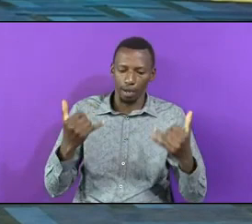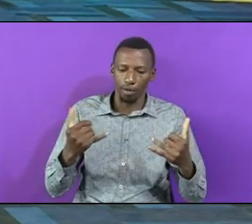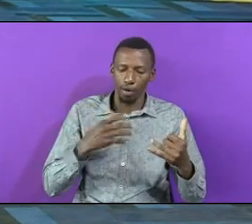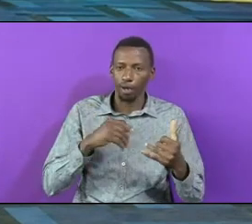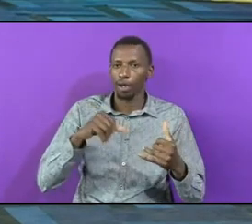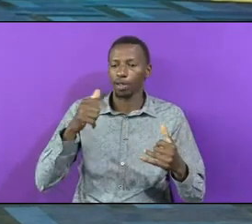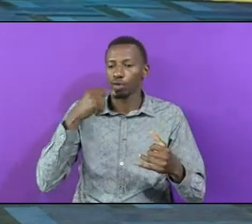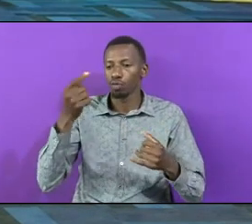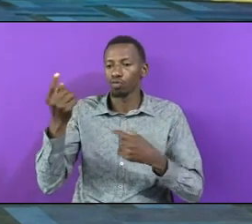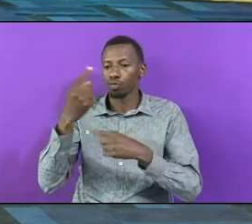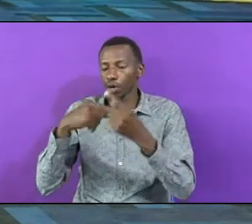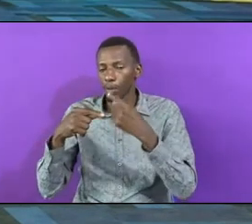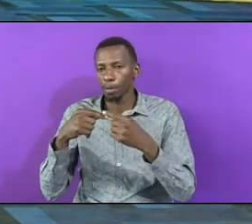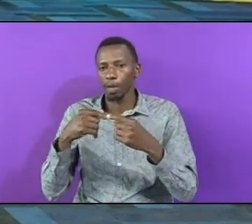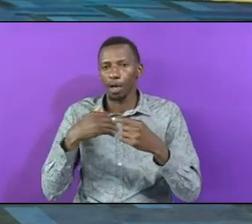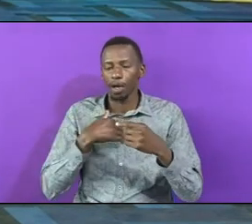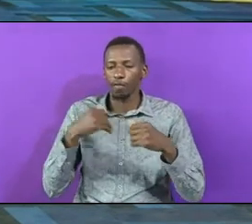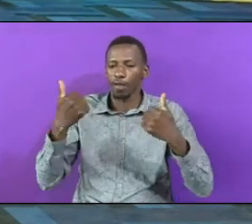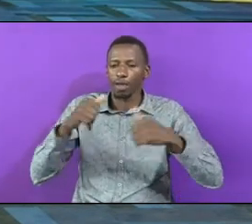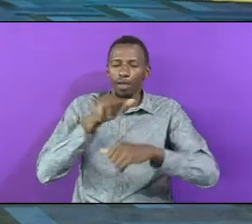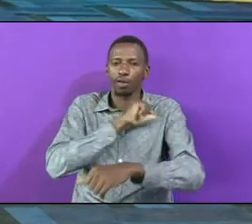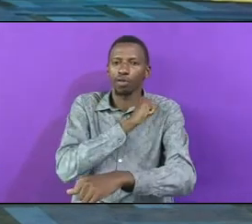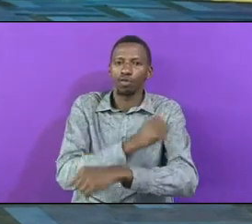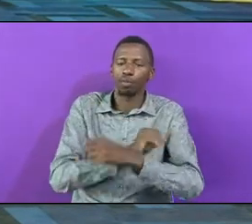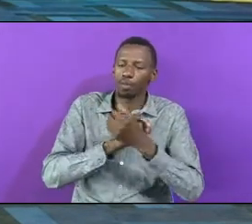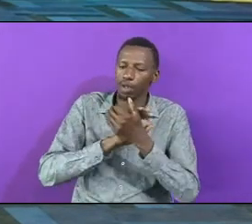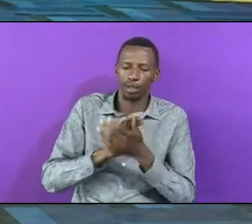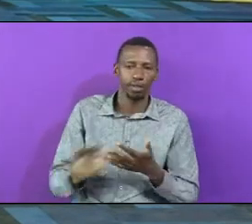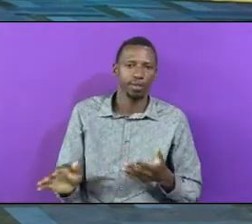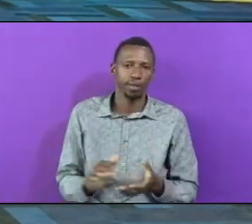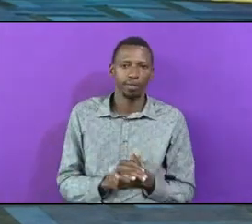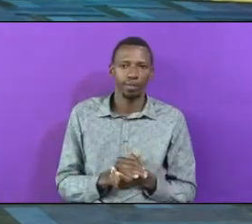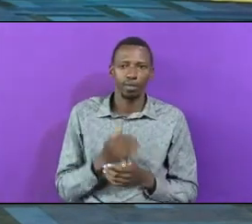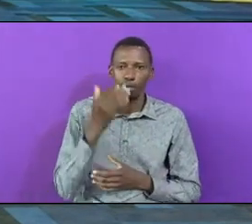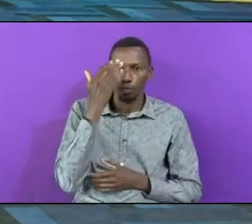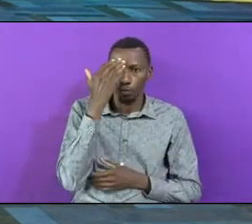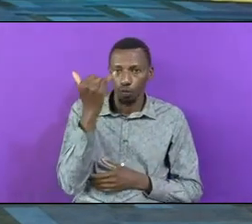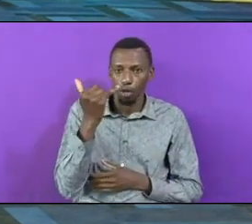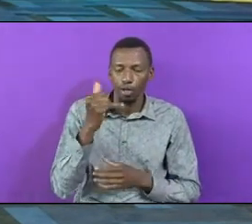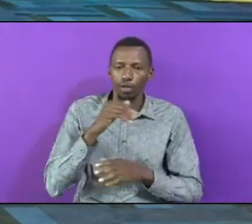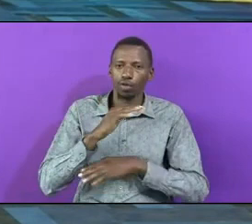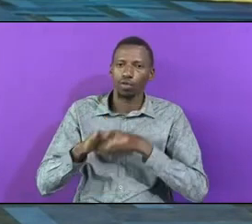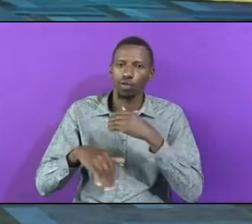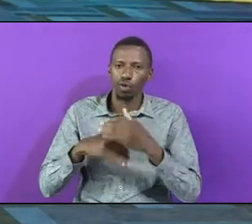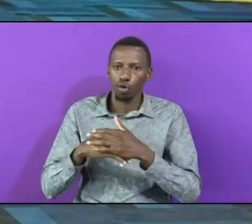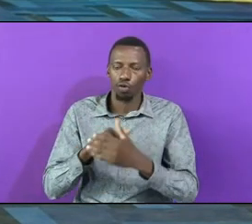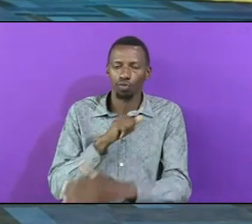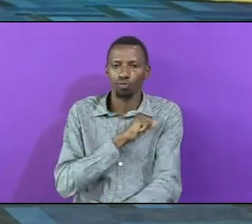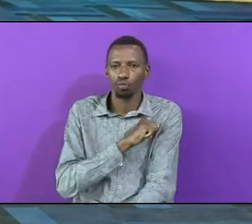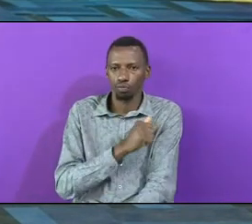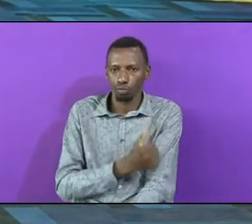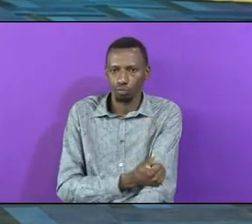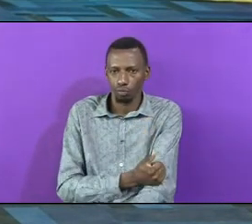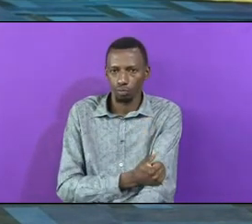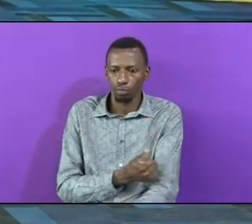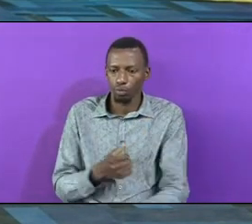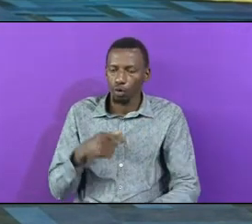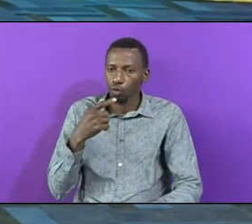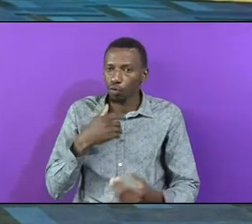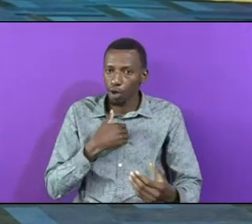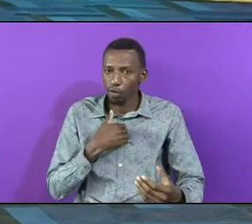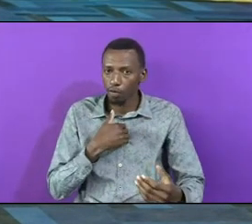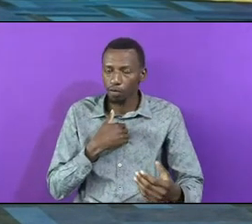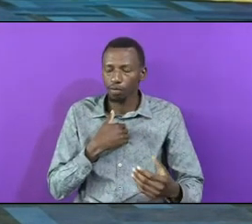Authority The governor Has no authority Because all authority Is vested in who